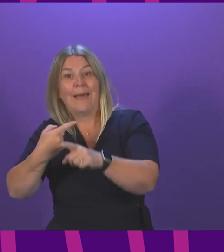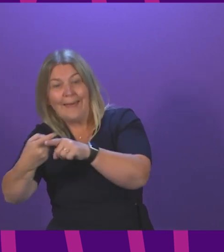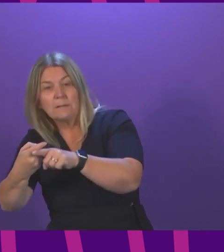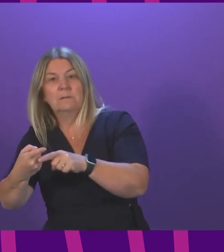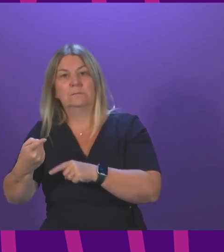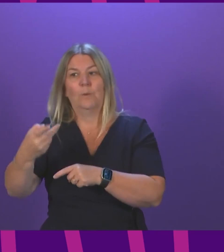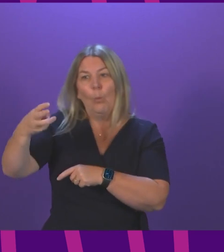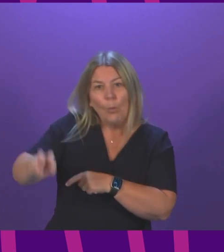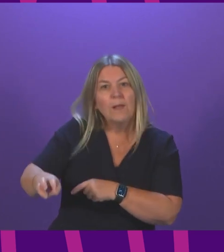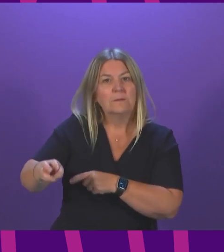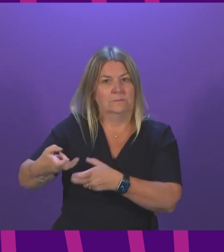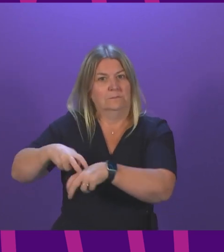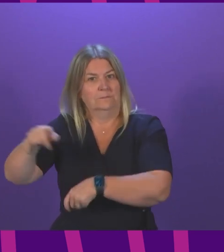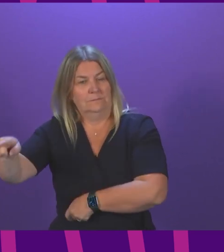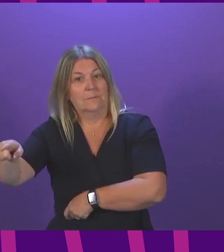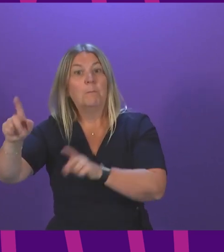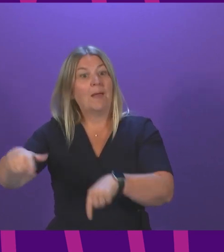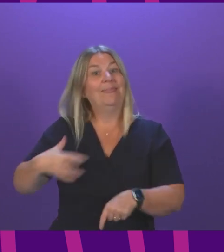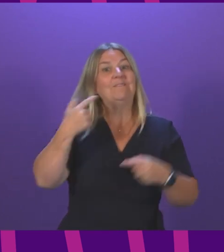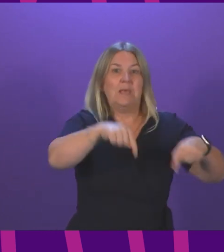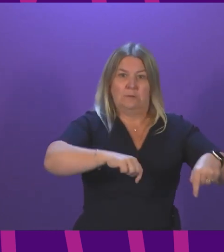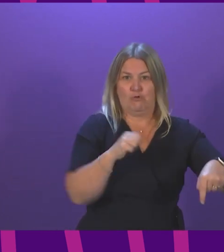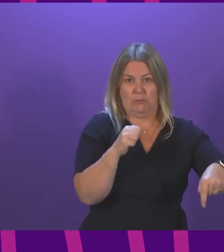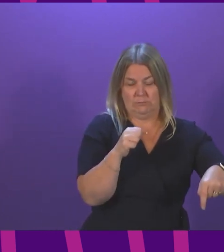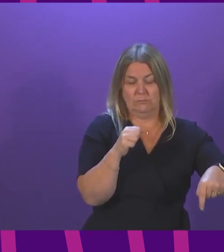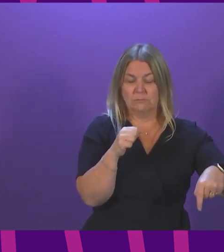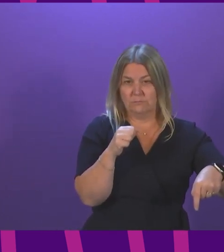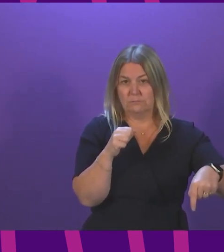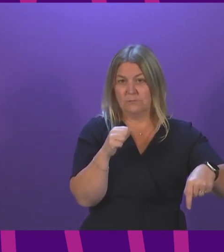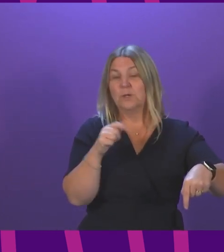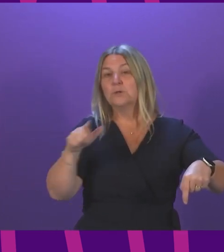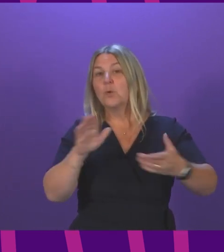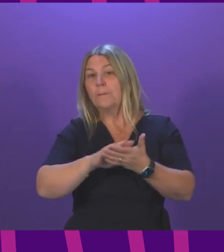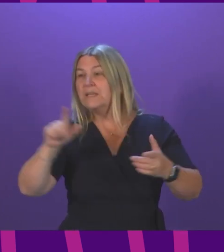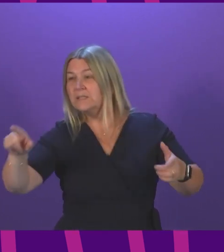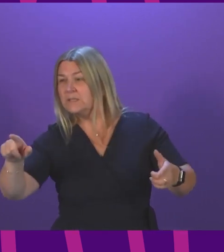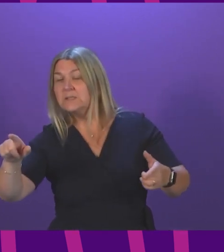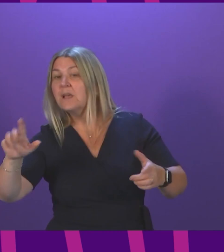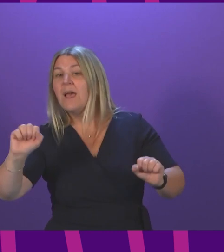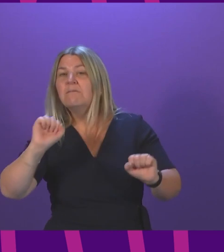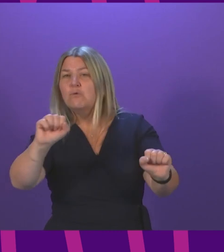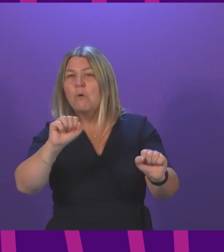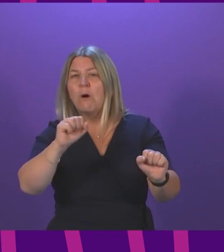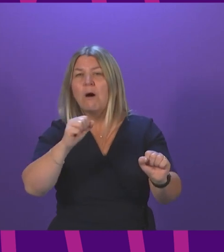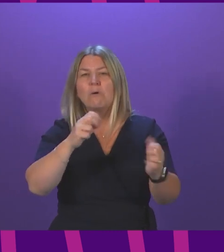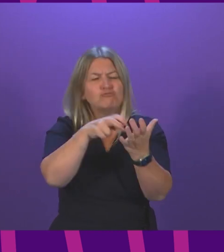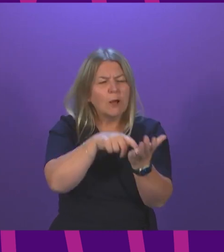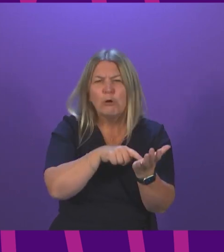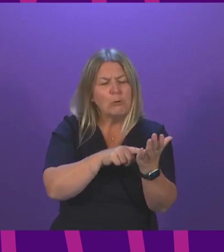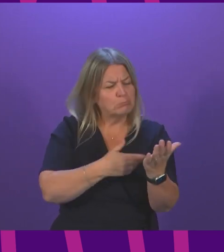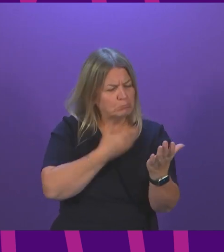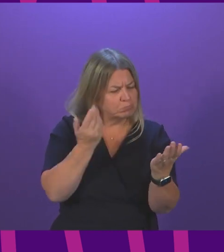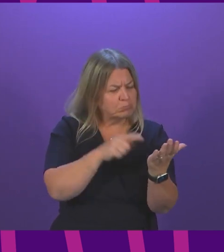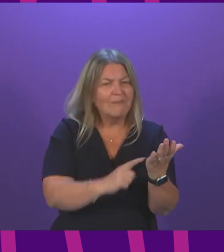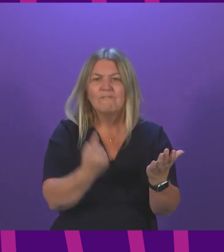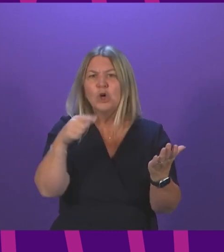We ask that if an individual's vaccination from another part of the UK is not showing, and there may well be times when there